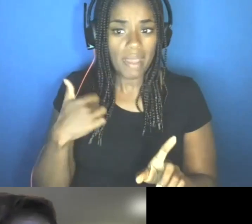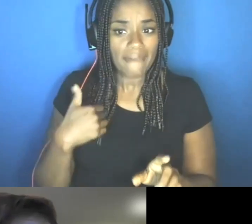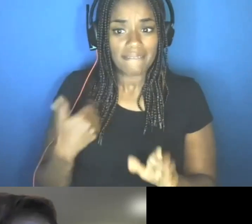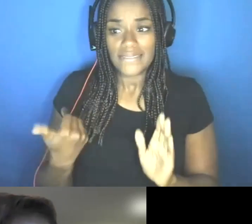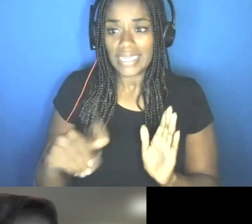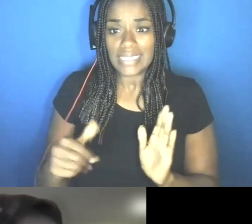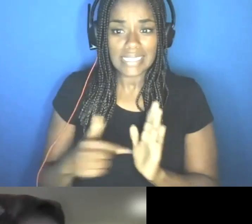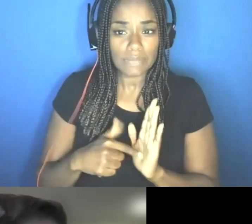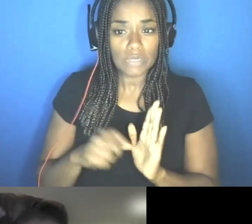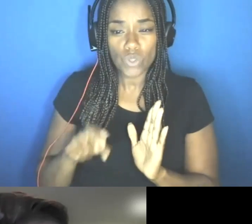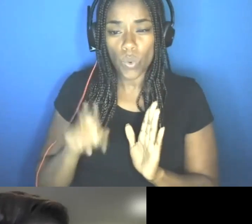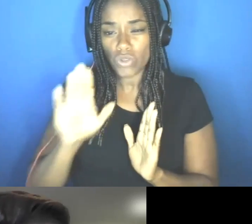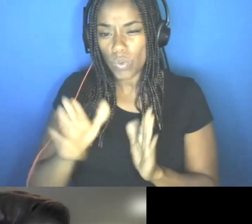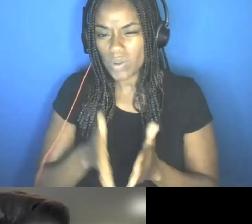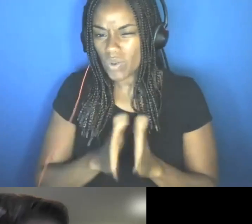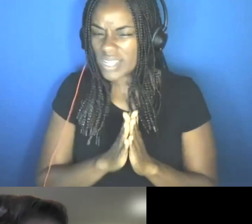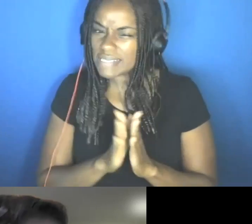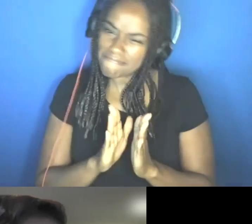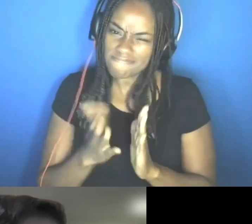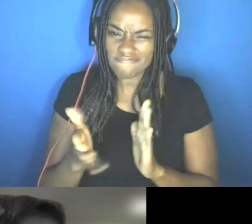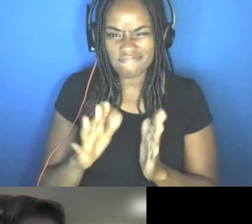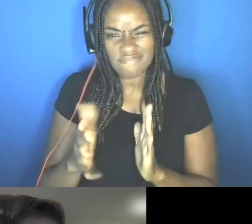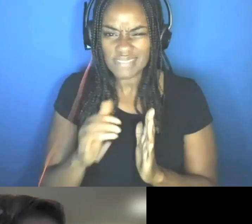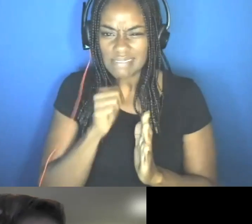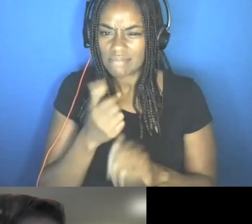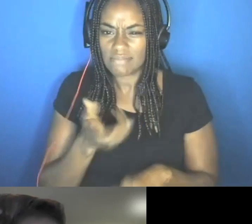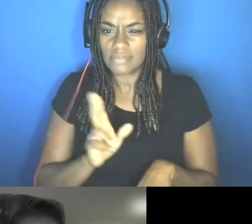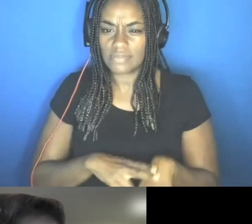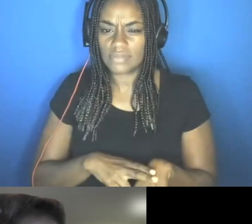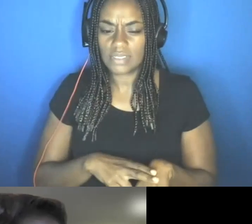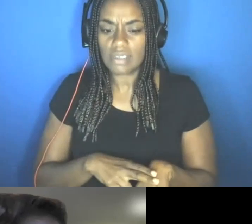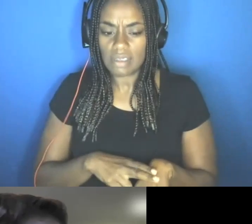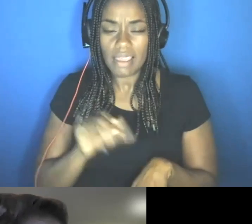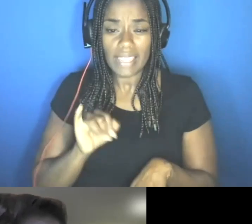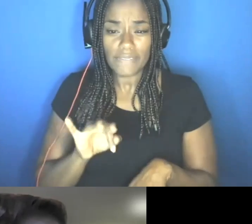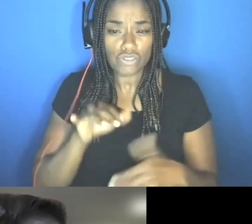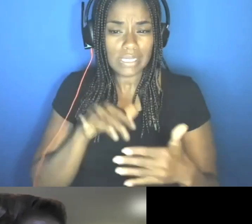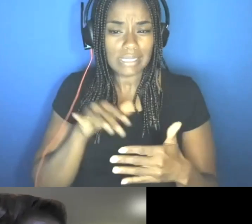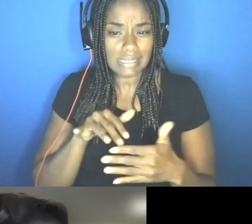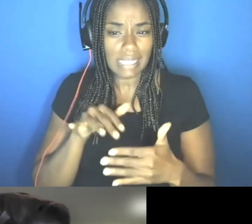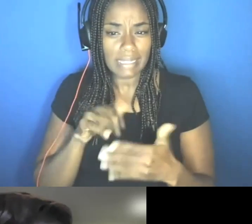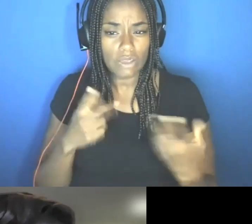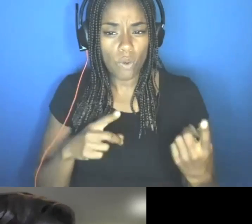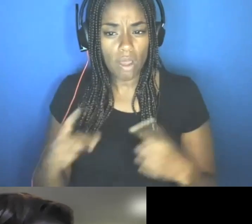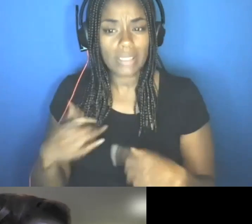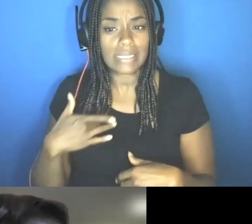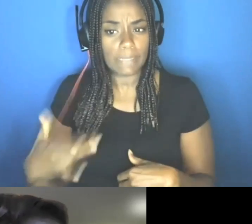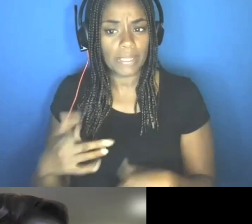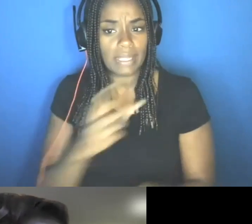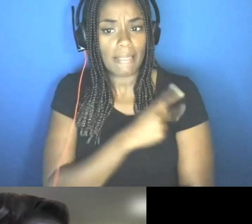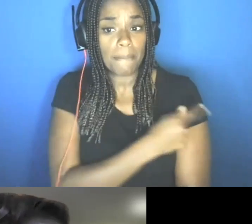requesting for the test, it's a little unusual. Uh, if there is a study or something being done, usually the patient will be asked, um,